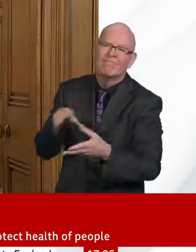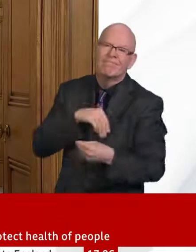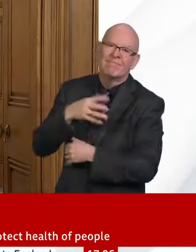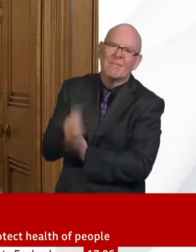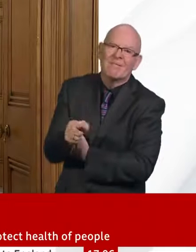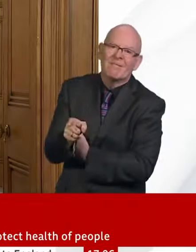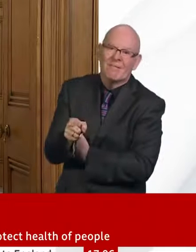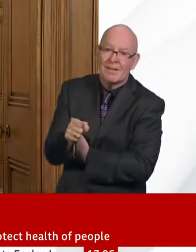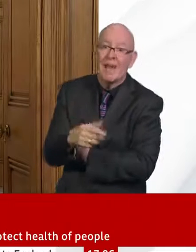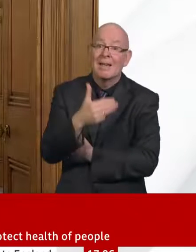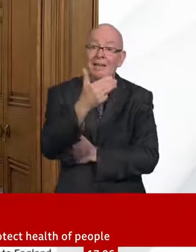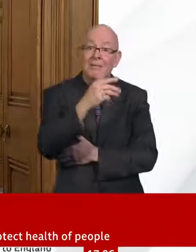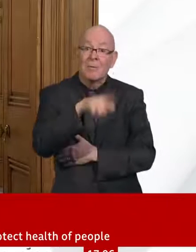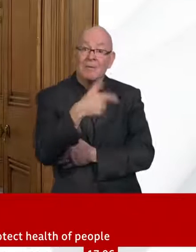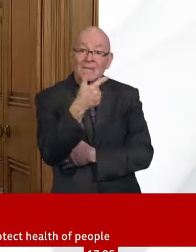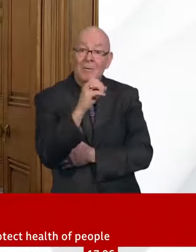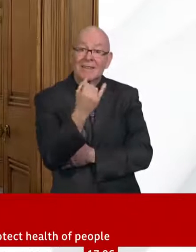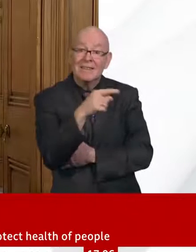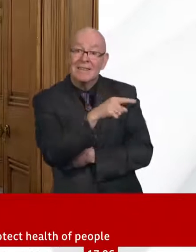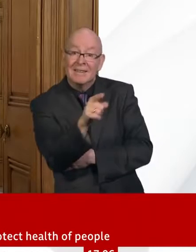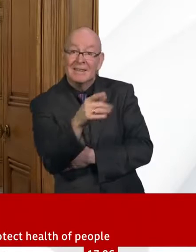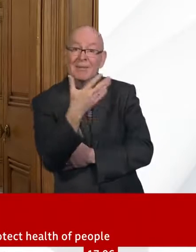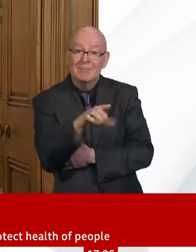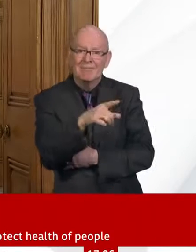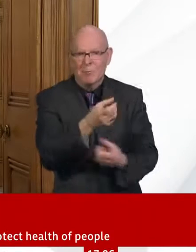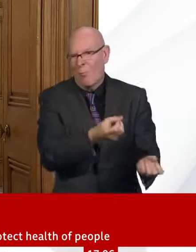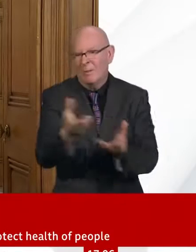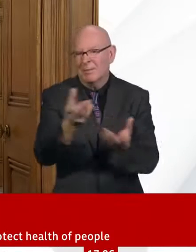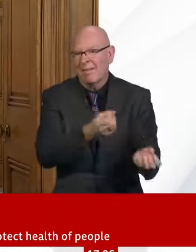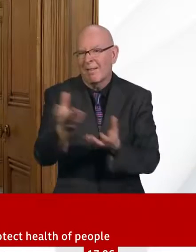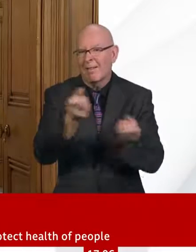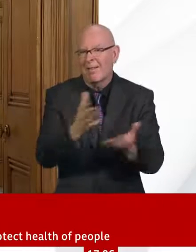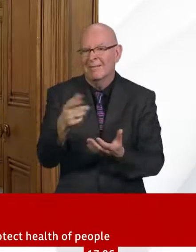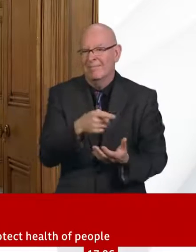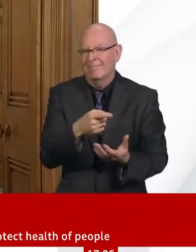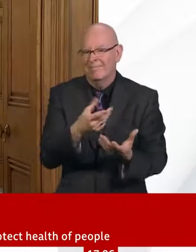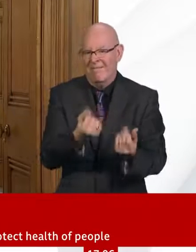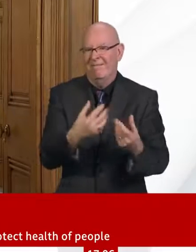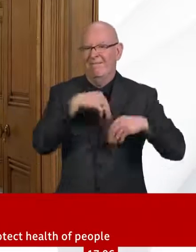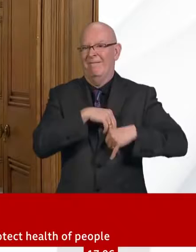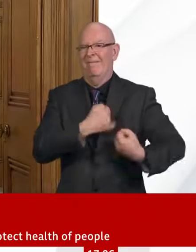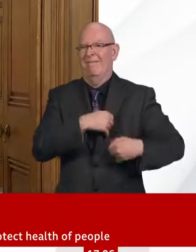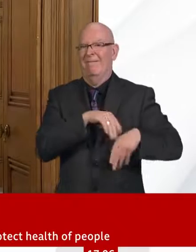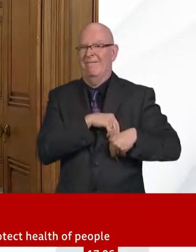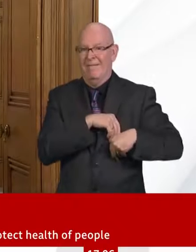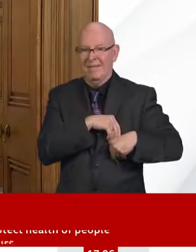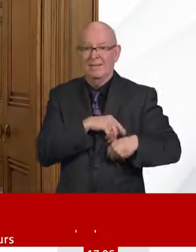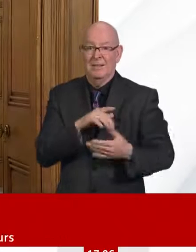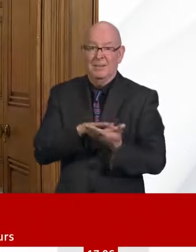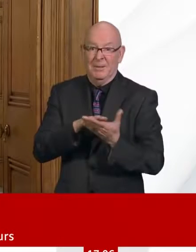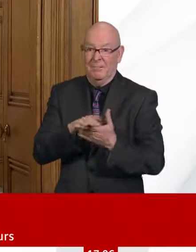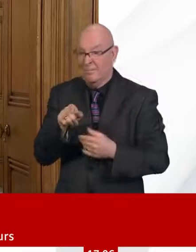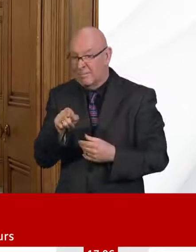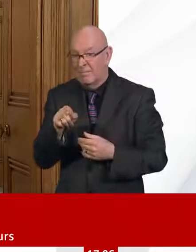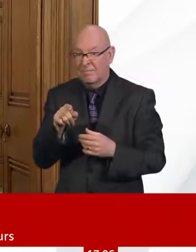778 fatalities since yesterday. Our thoughts are with the family and friends of all those who have